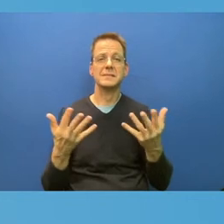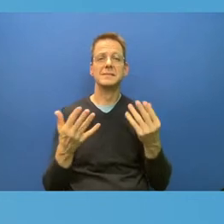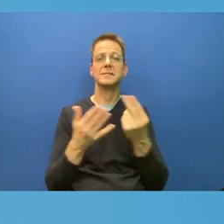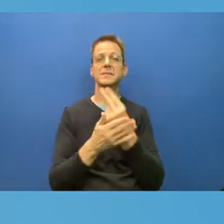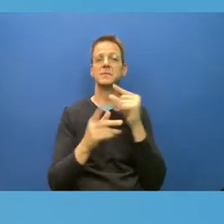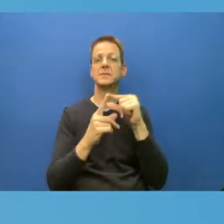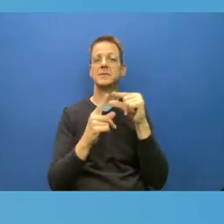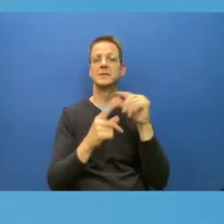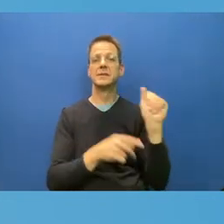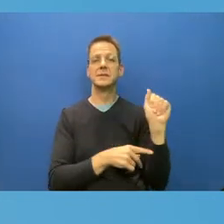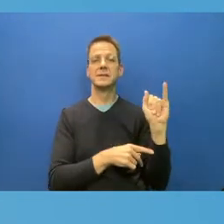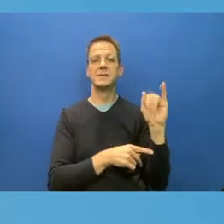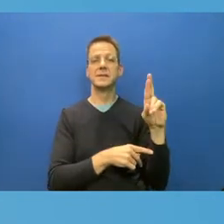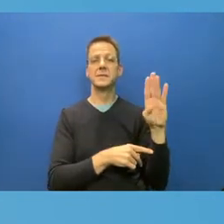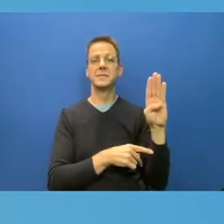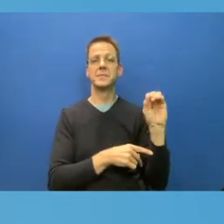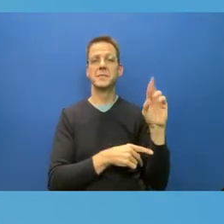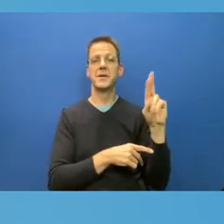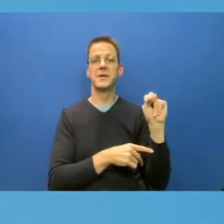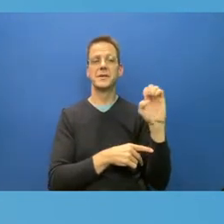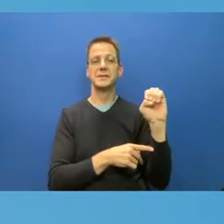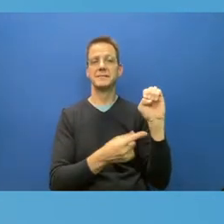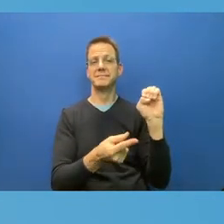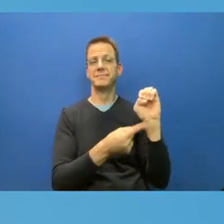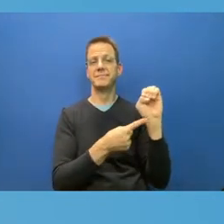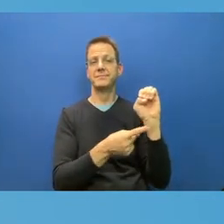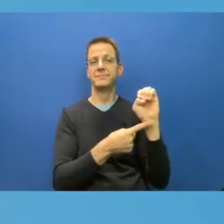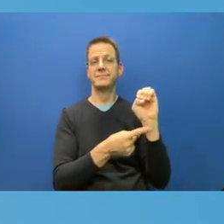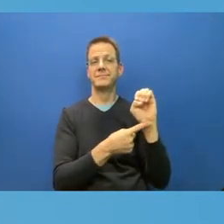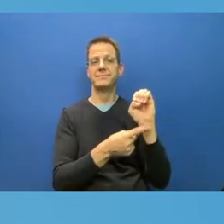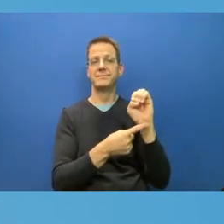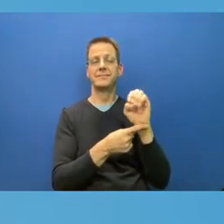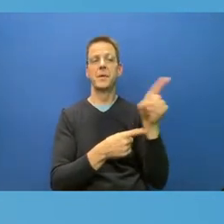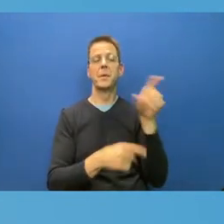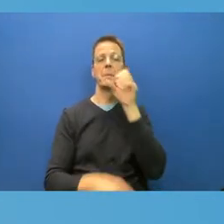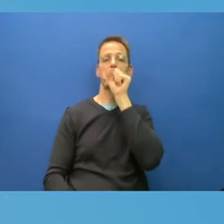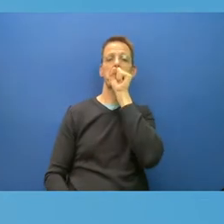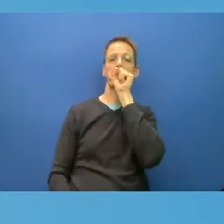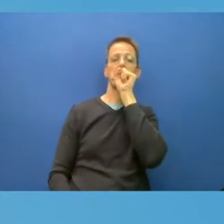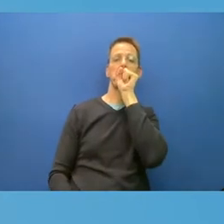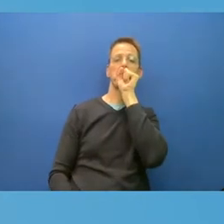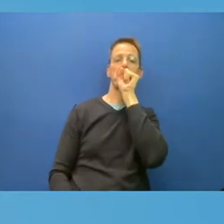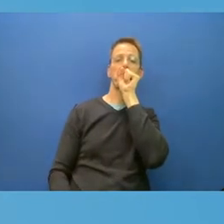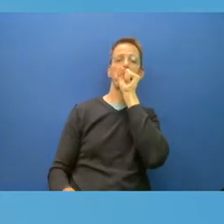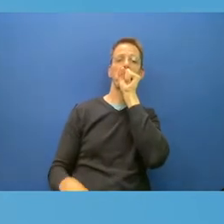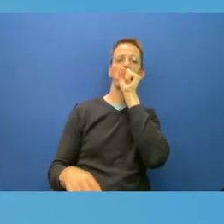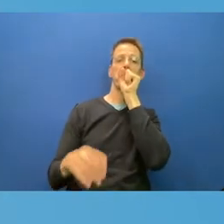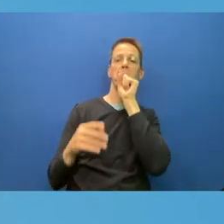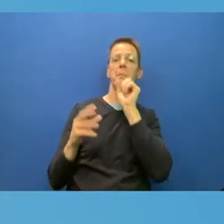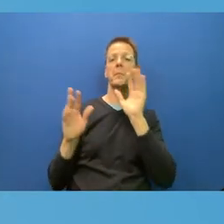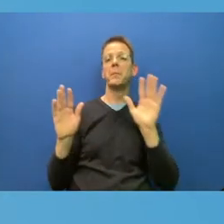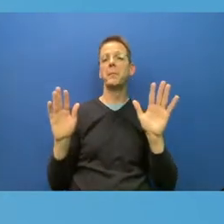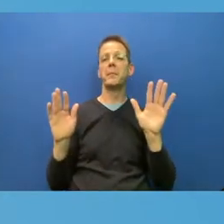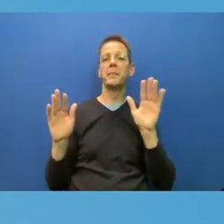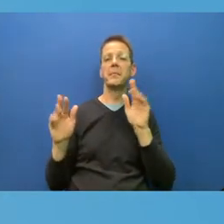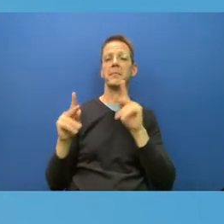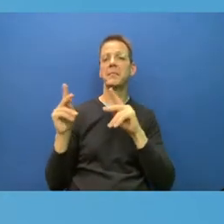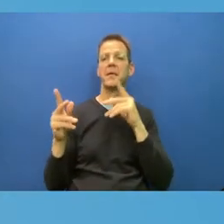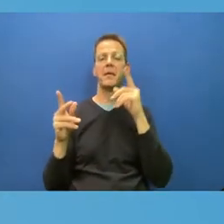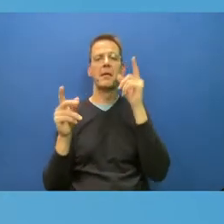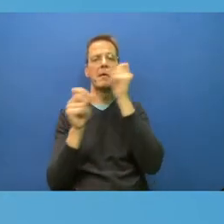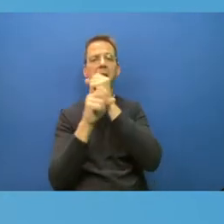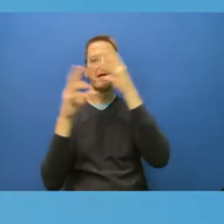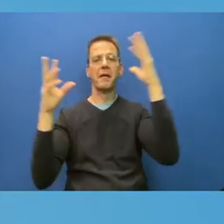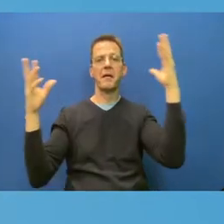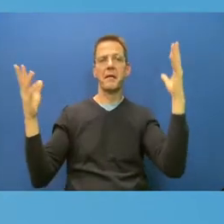people of a mental model that really lets them be creative and improvise and protect themselves and protect their families. You know,